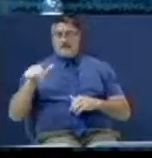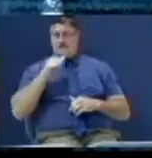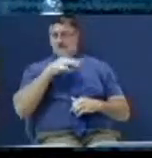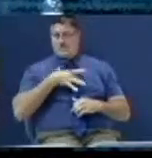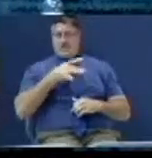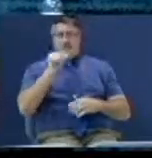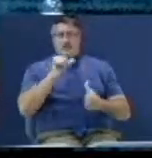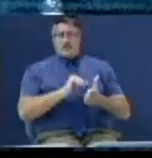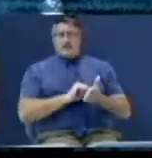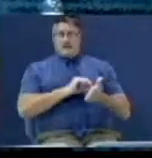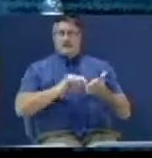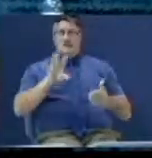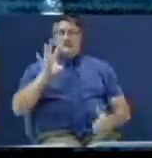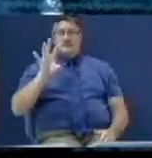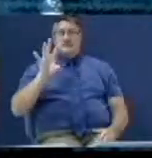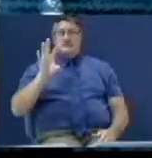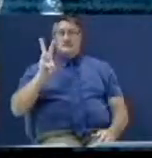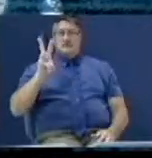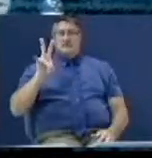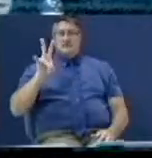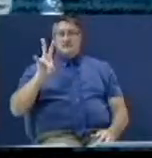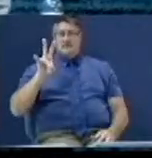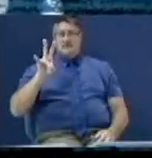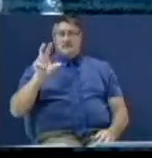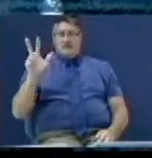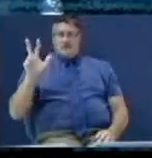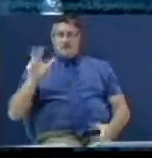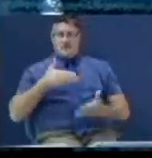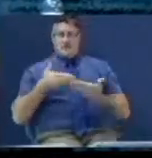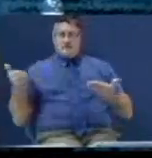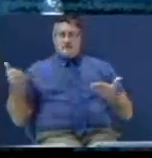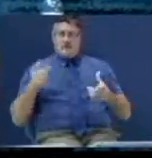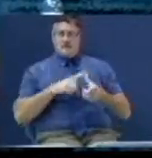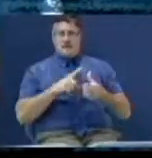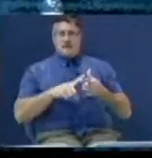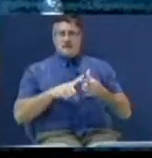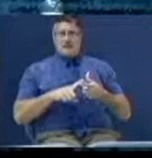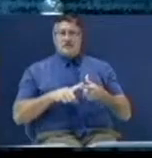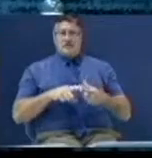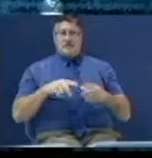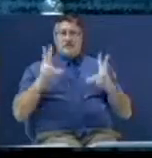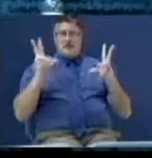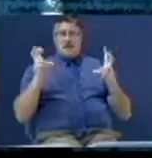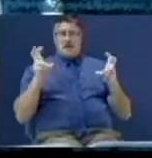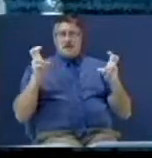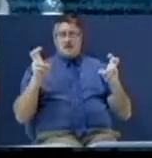Verse 6 and 7, I'll give you the third thing and then the text or the title.